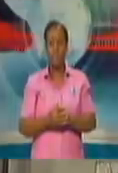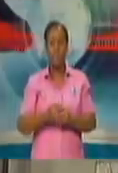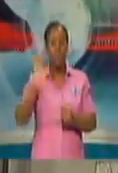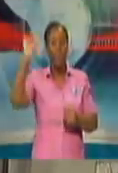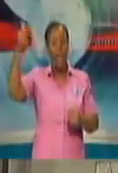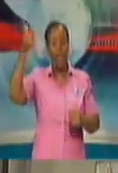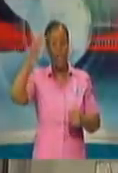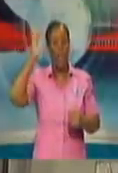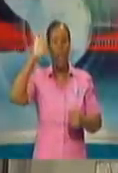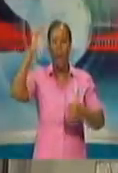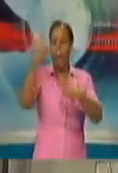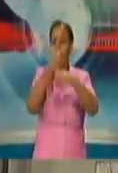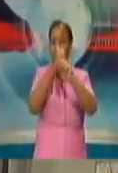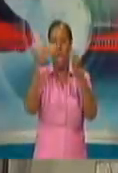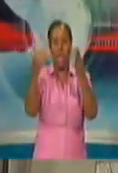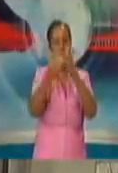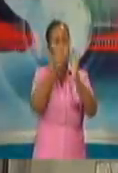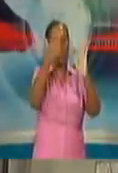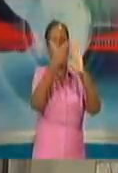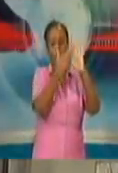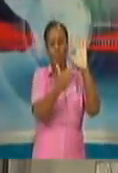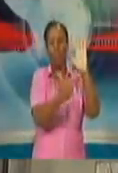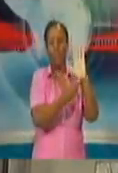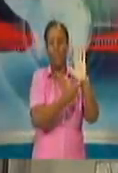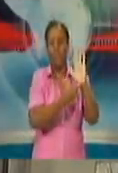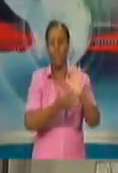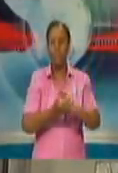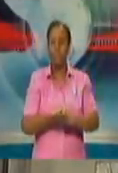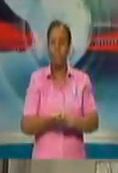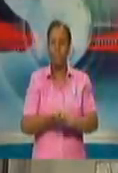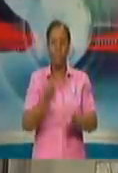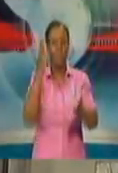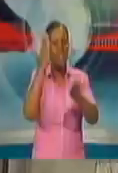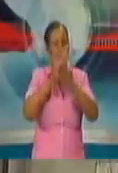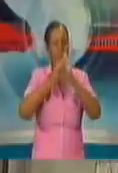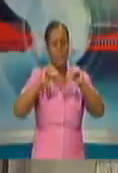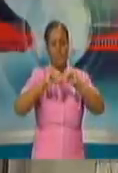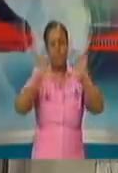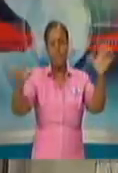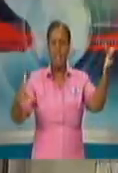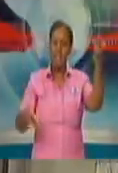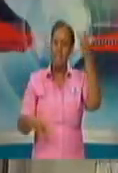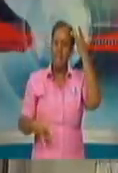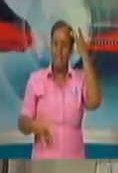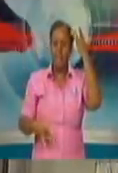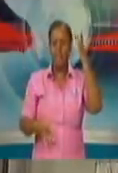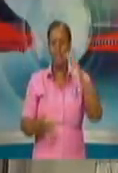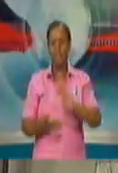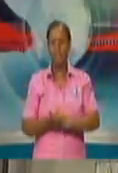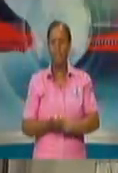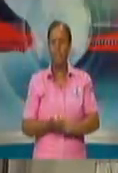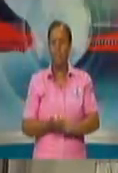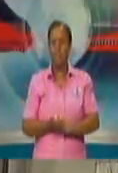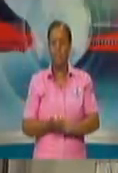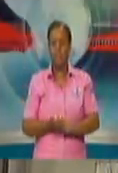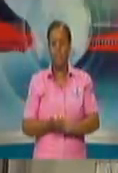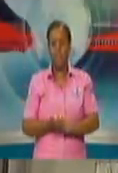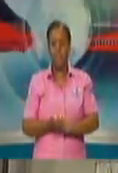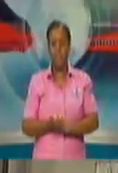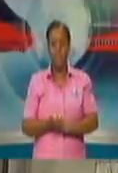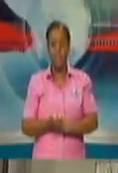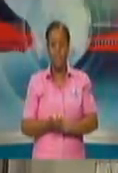open up the economy more and more, as more people come out, more people work, more people